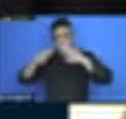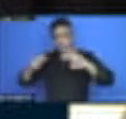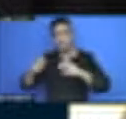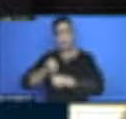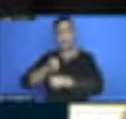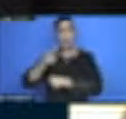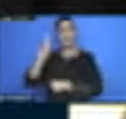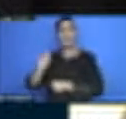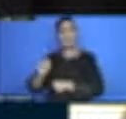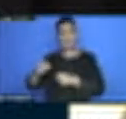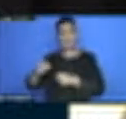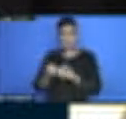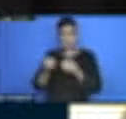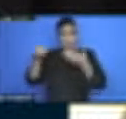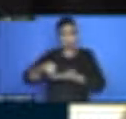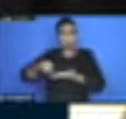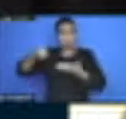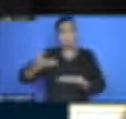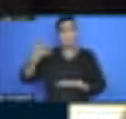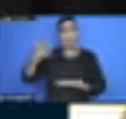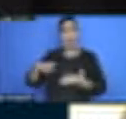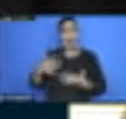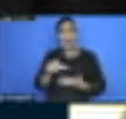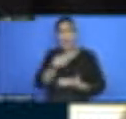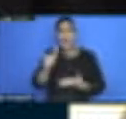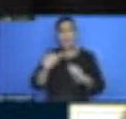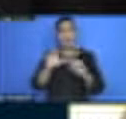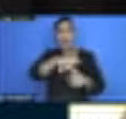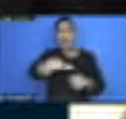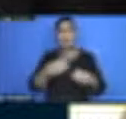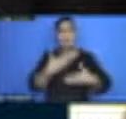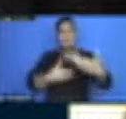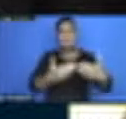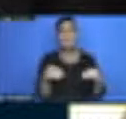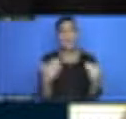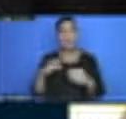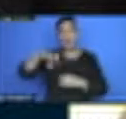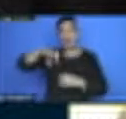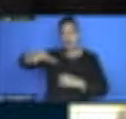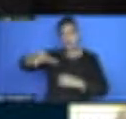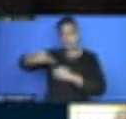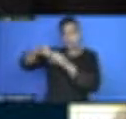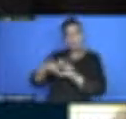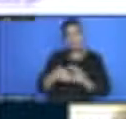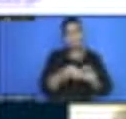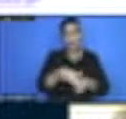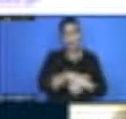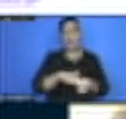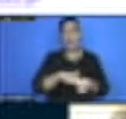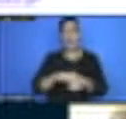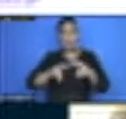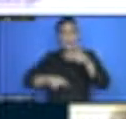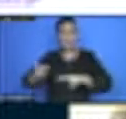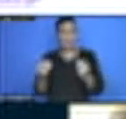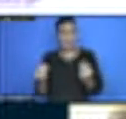be good to know how other countries have done it and how they've sequenced them. Thank you so much. Thank you. Can we go to that side, please?